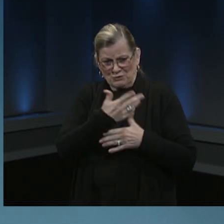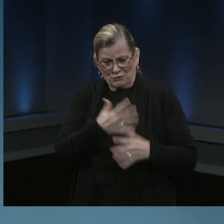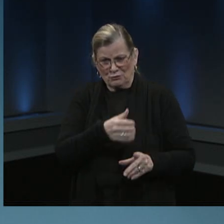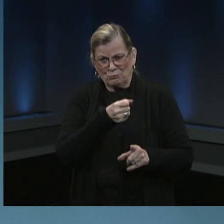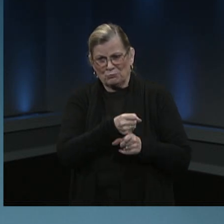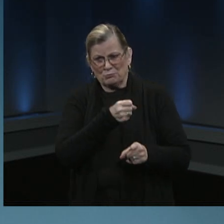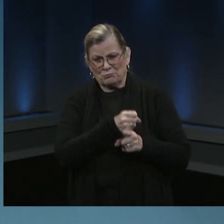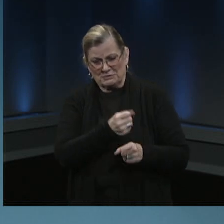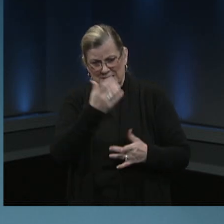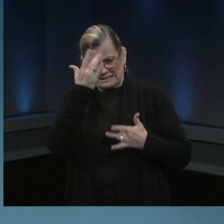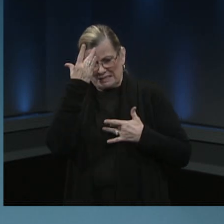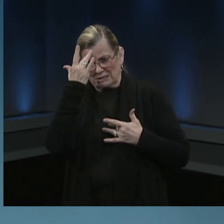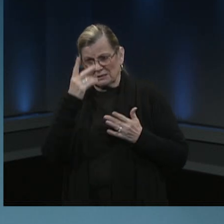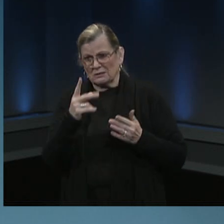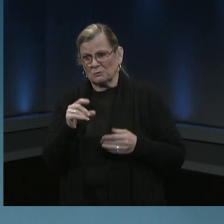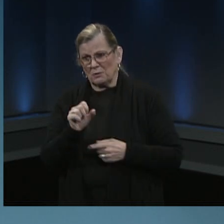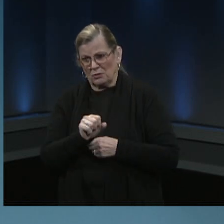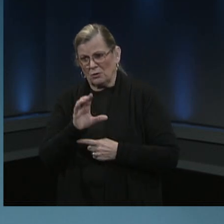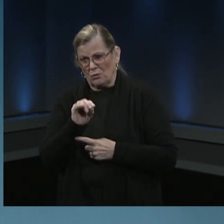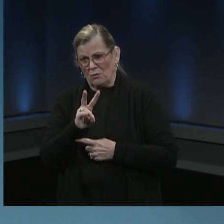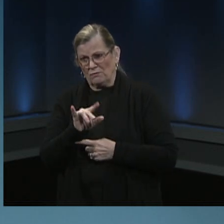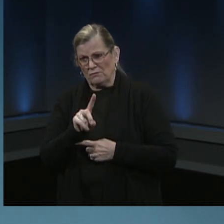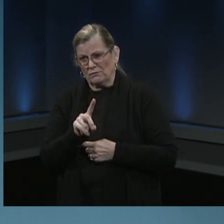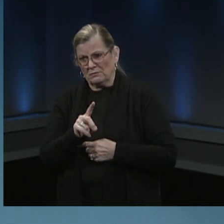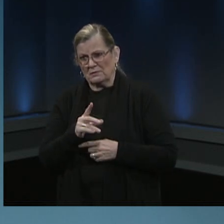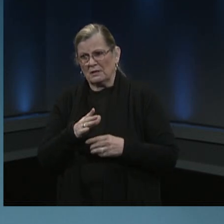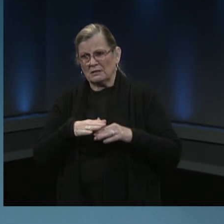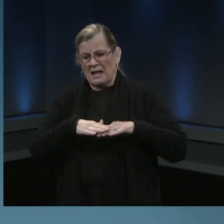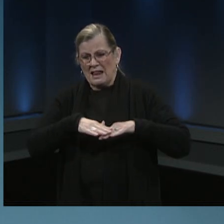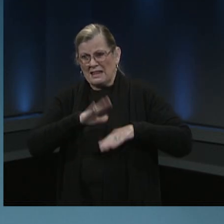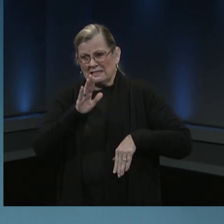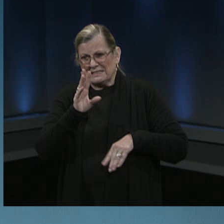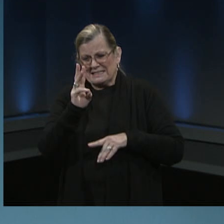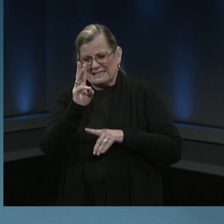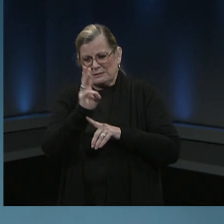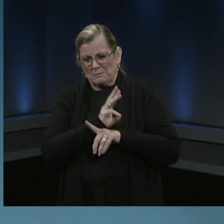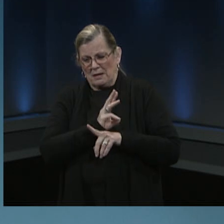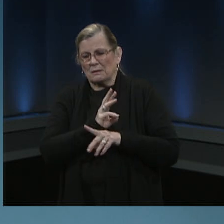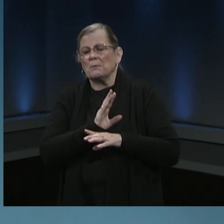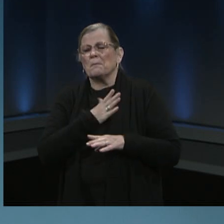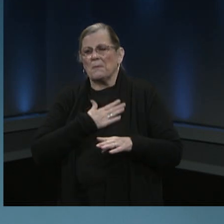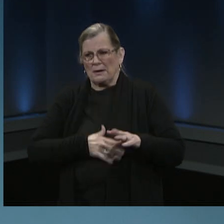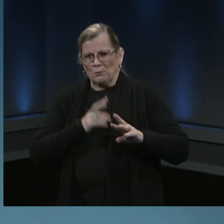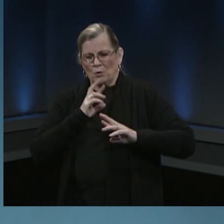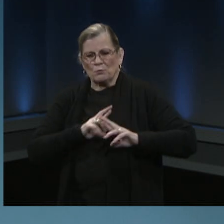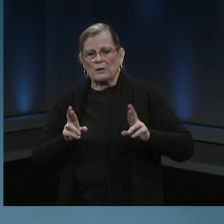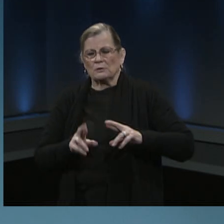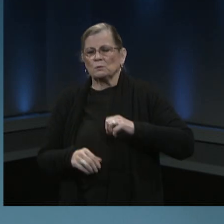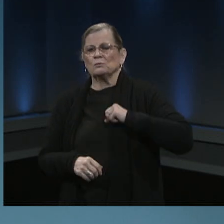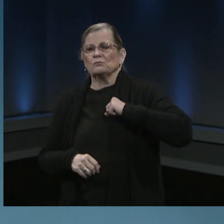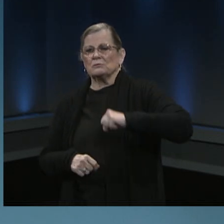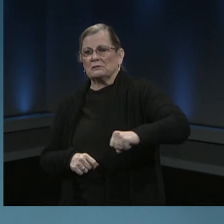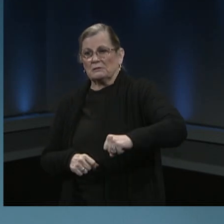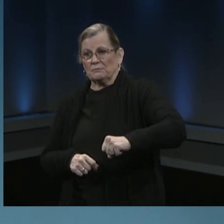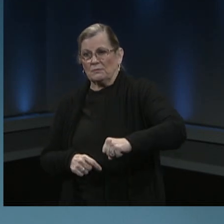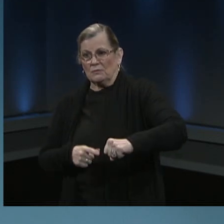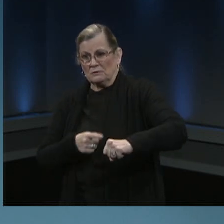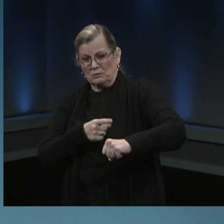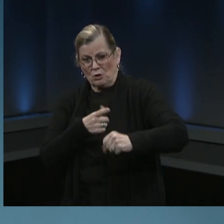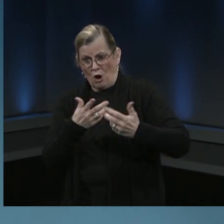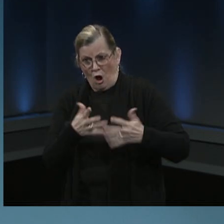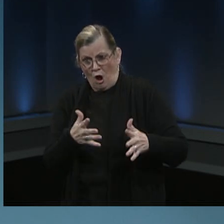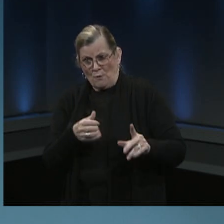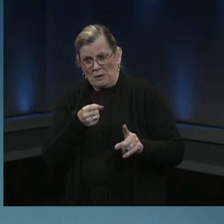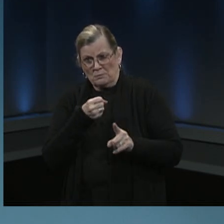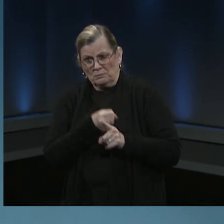for at least six months. So if you wanted to, you could defer and wait to get the vaccine later, but